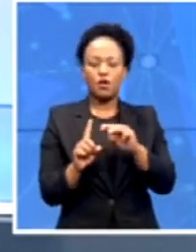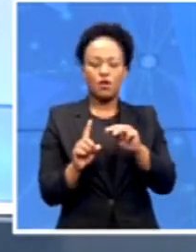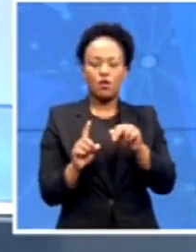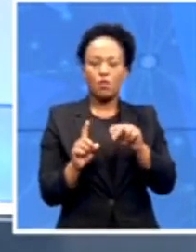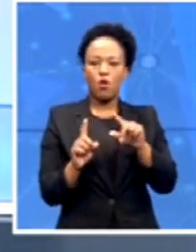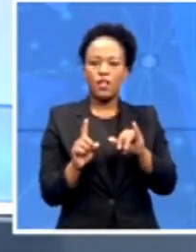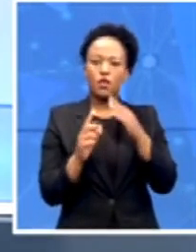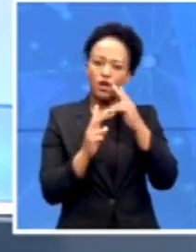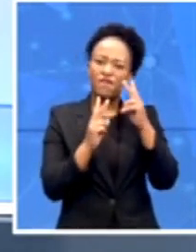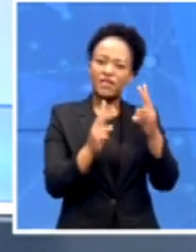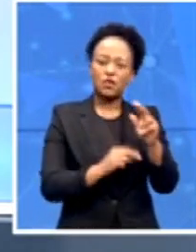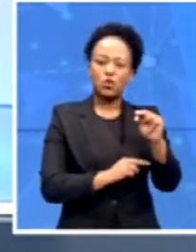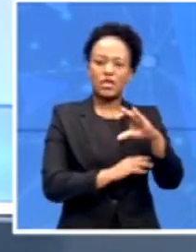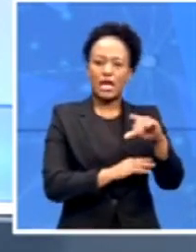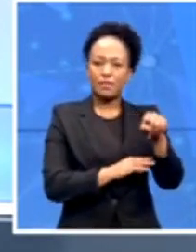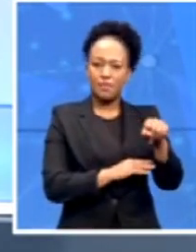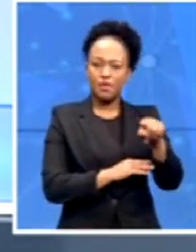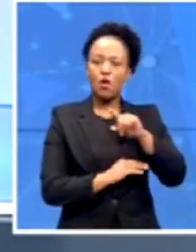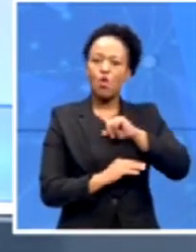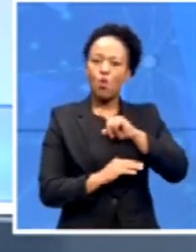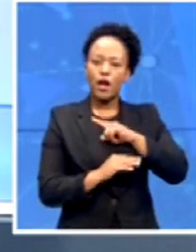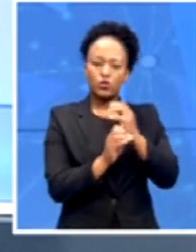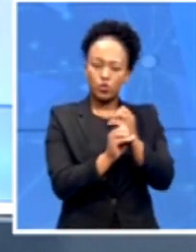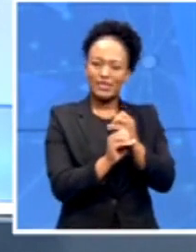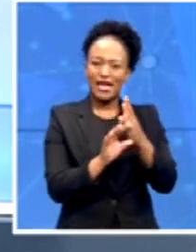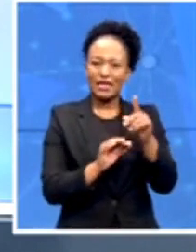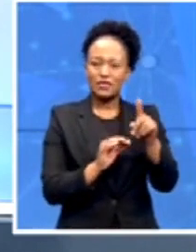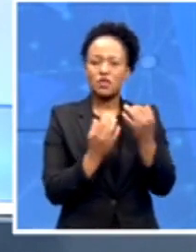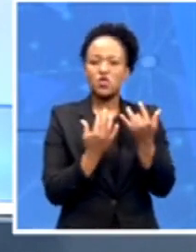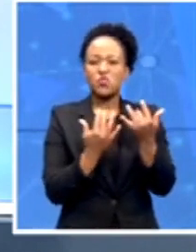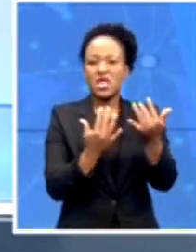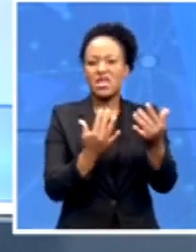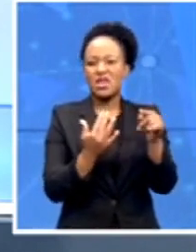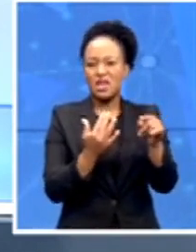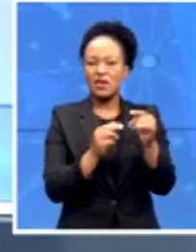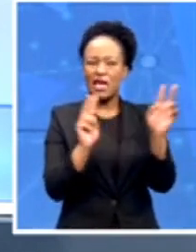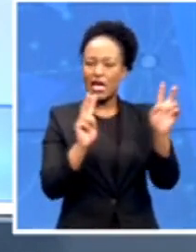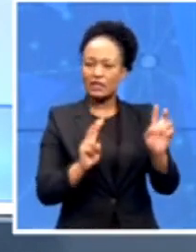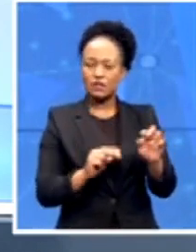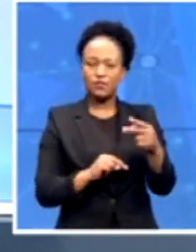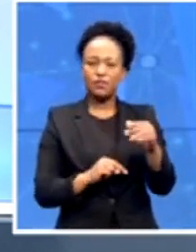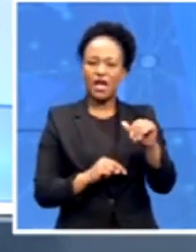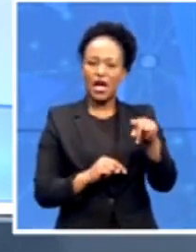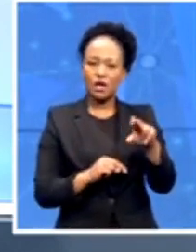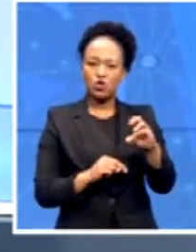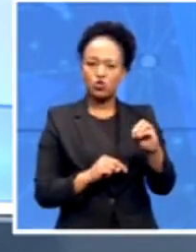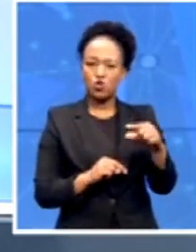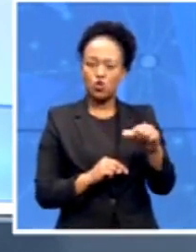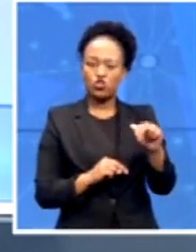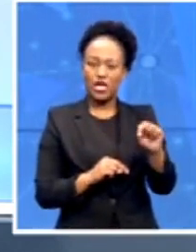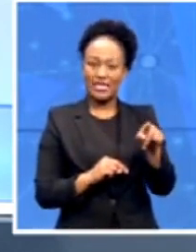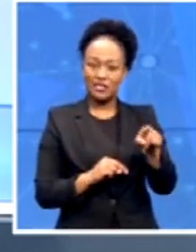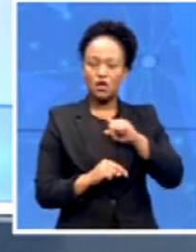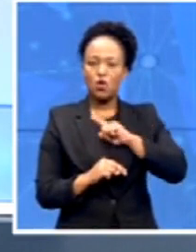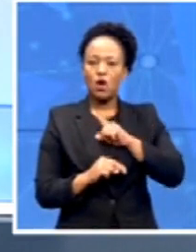kickstart the green hydrogen project the site visit in port noloth will serve as an important interaction between government